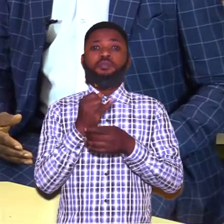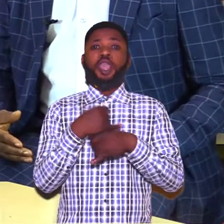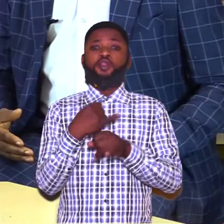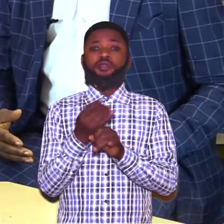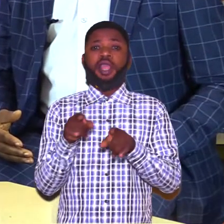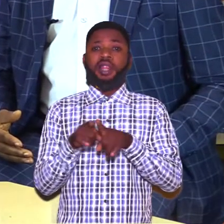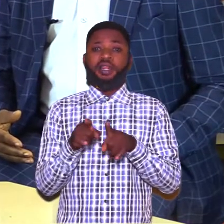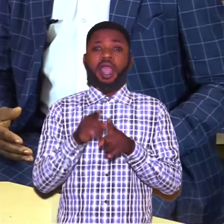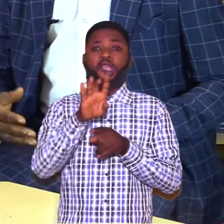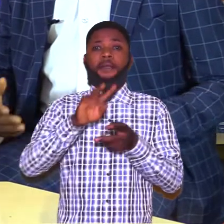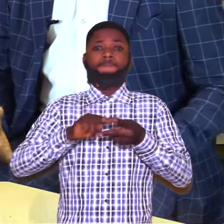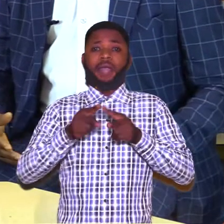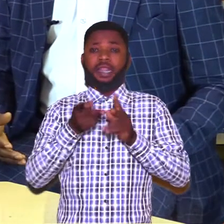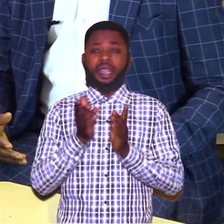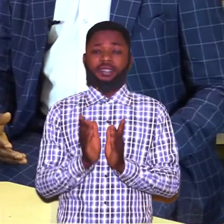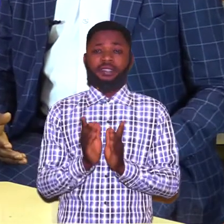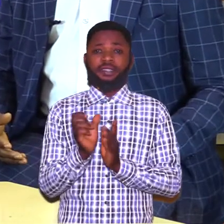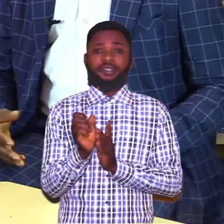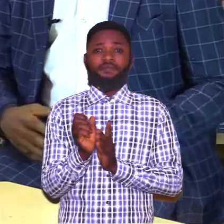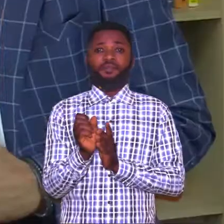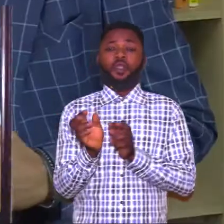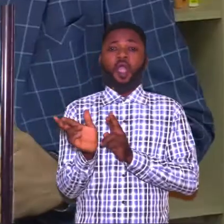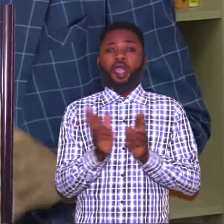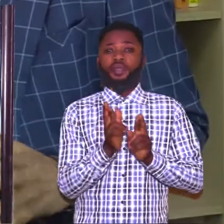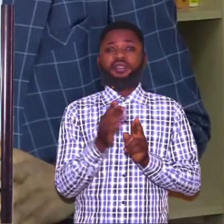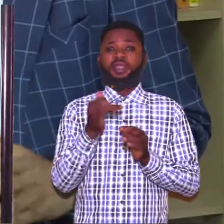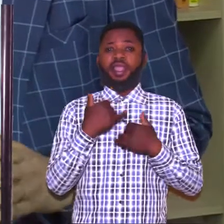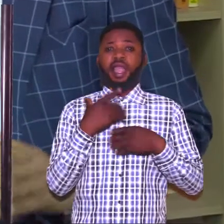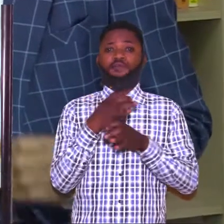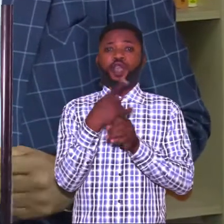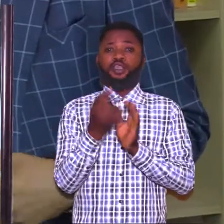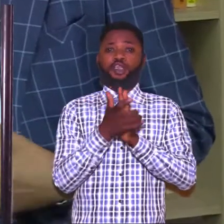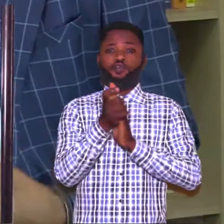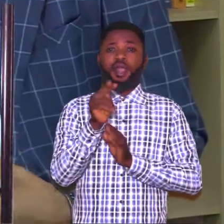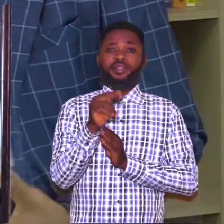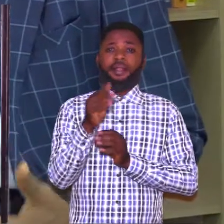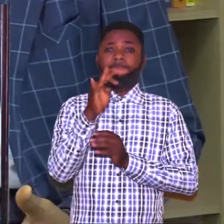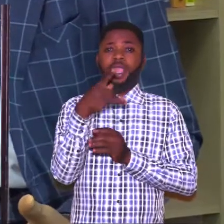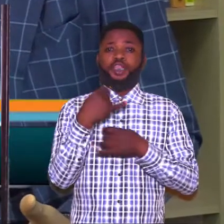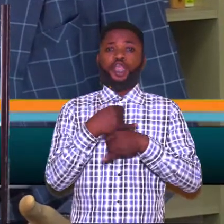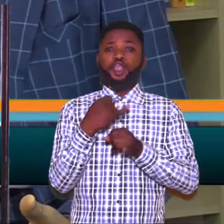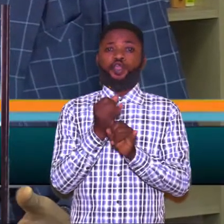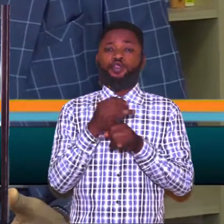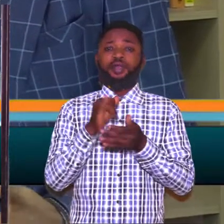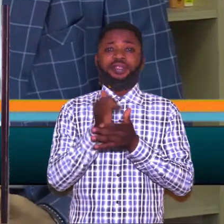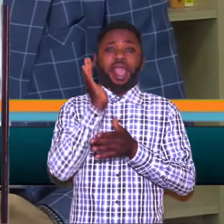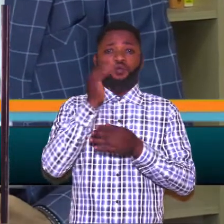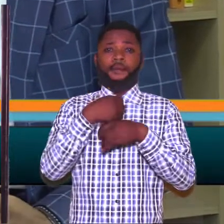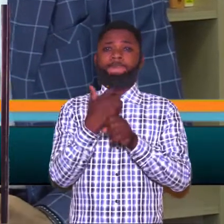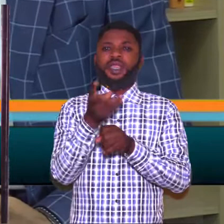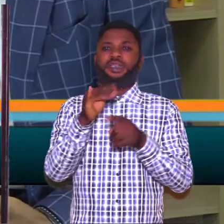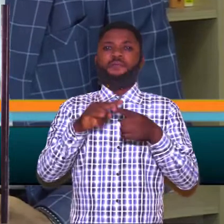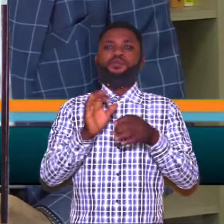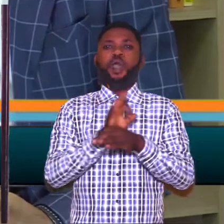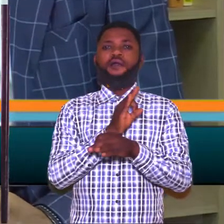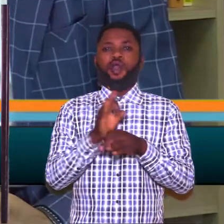industries like those your partners? Like our partners. Already they have got the skill required by industry that will make